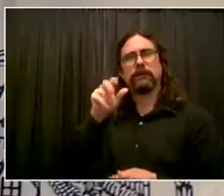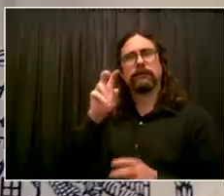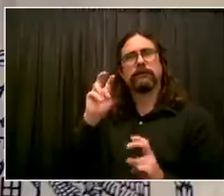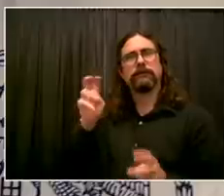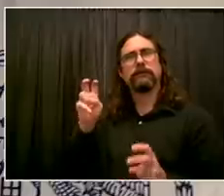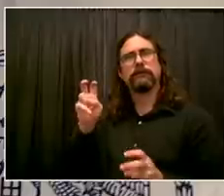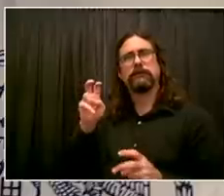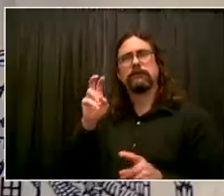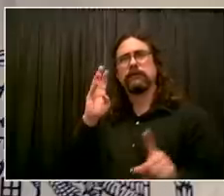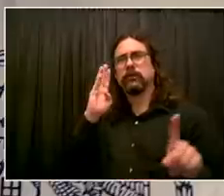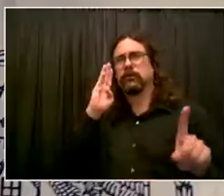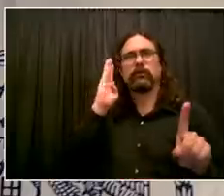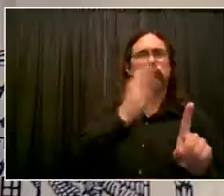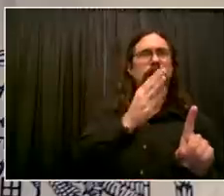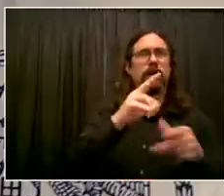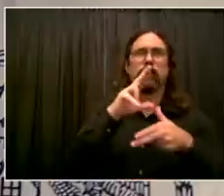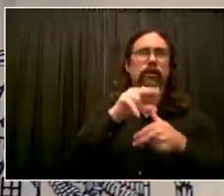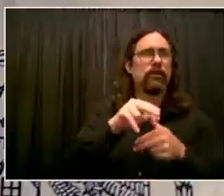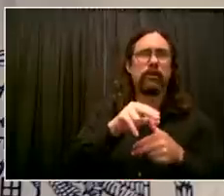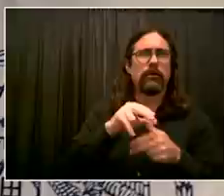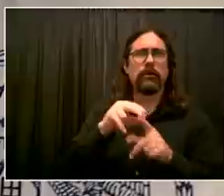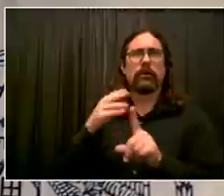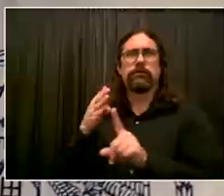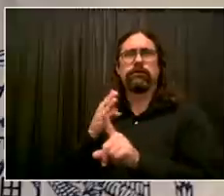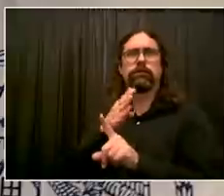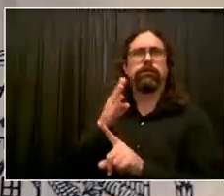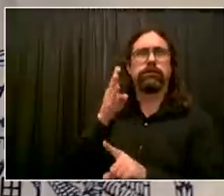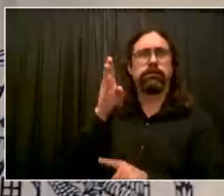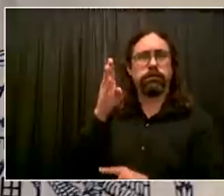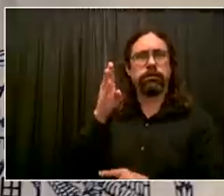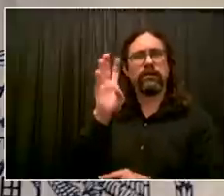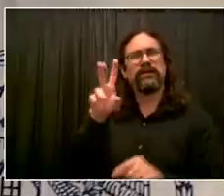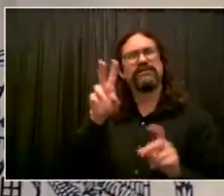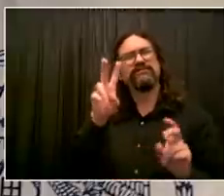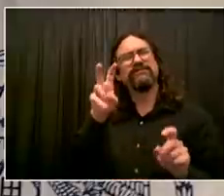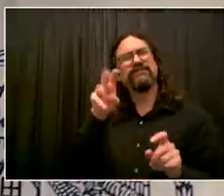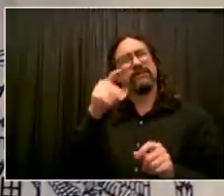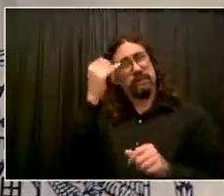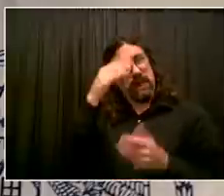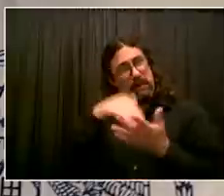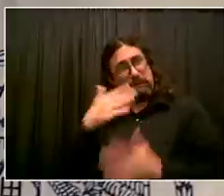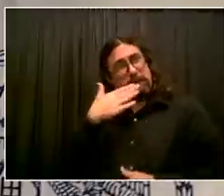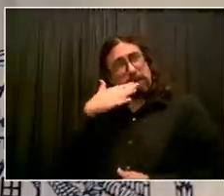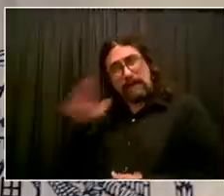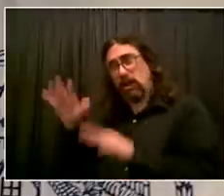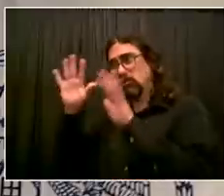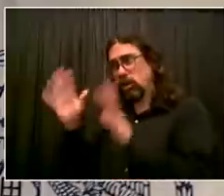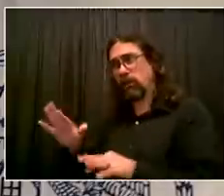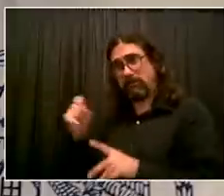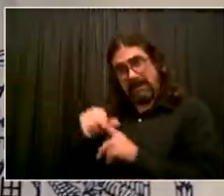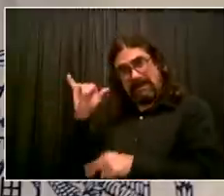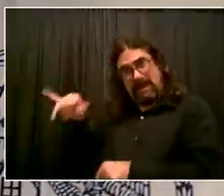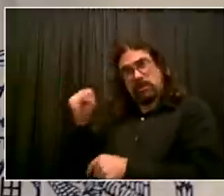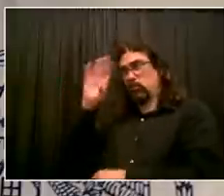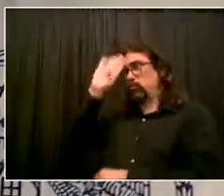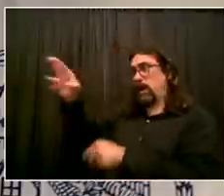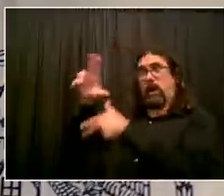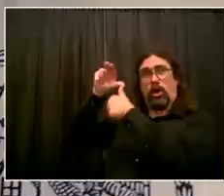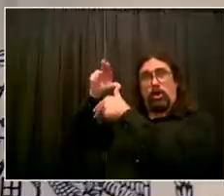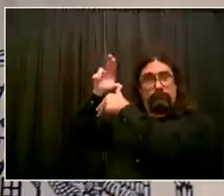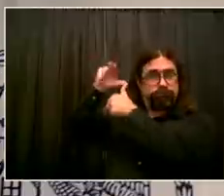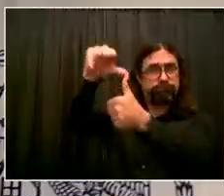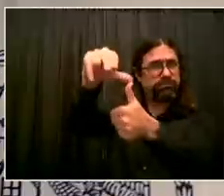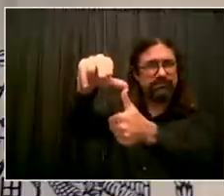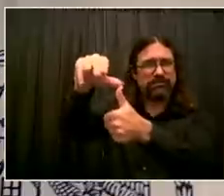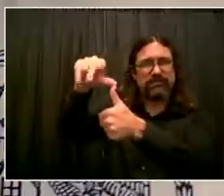And so we can't have business as usual. I convened a task force to look at this. Experts from within the city government, they